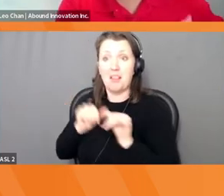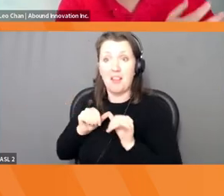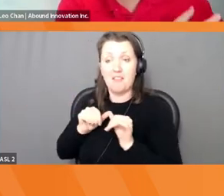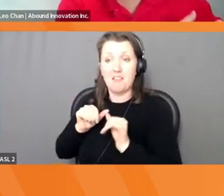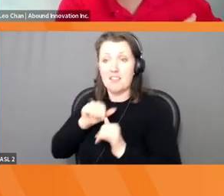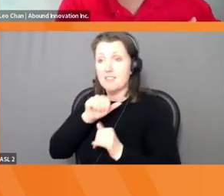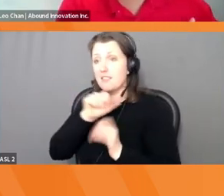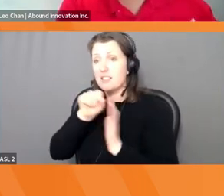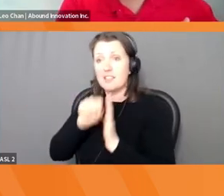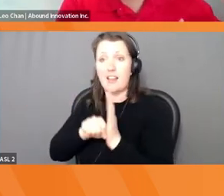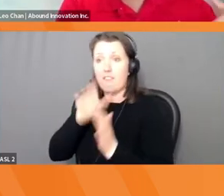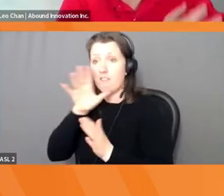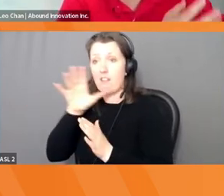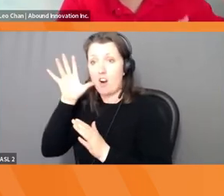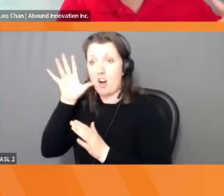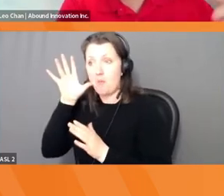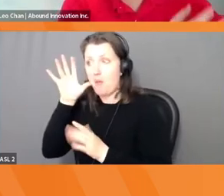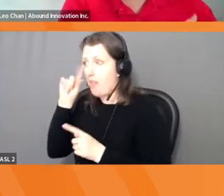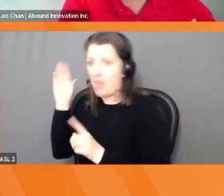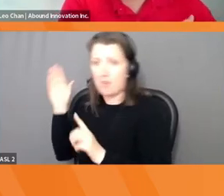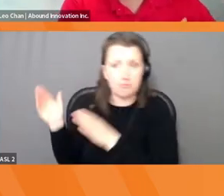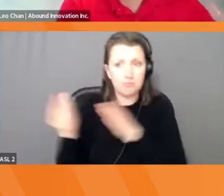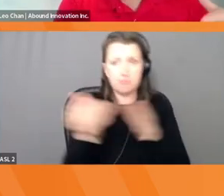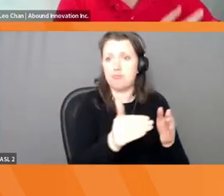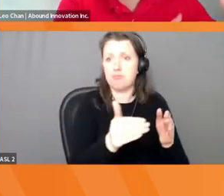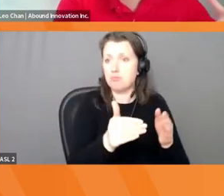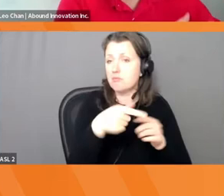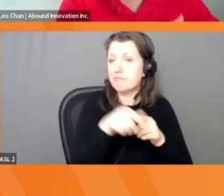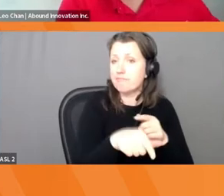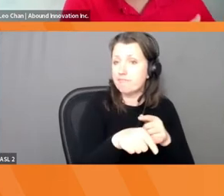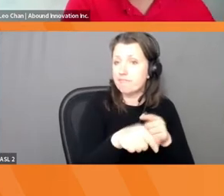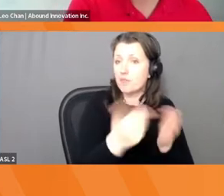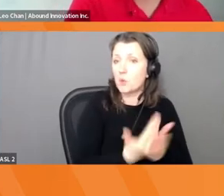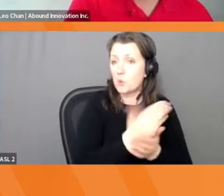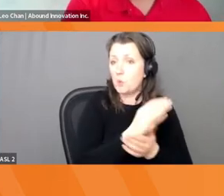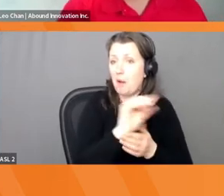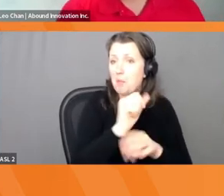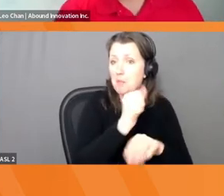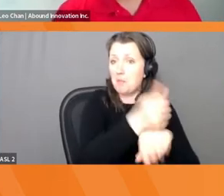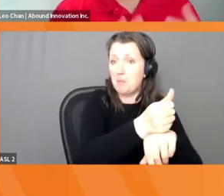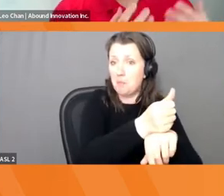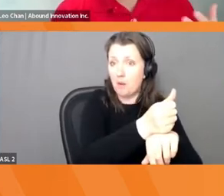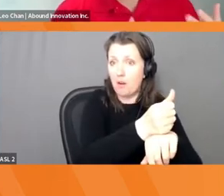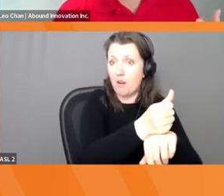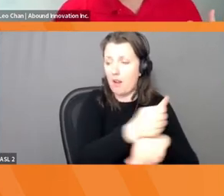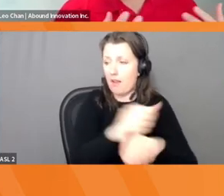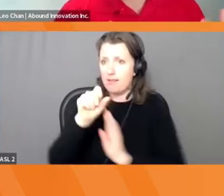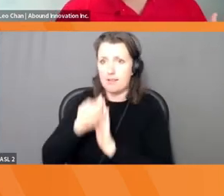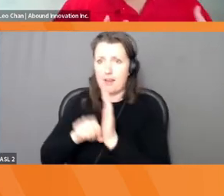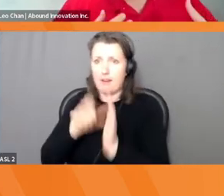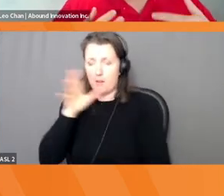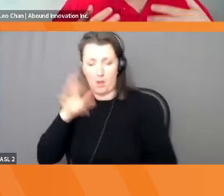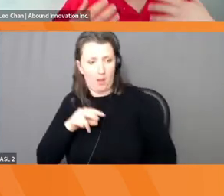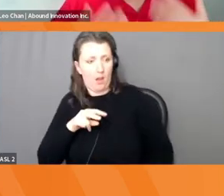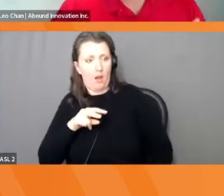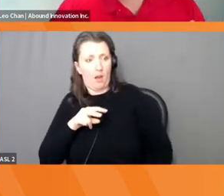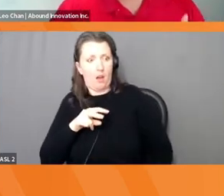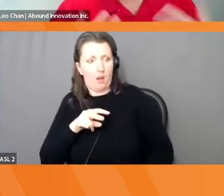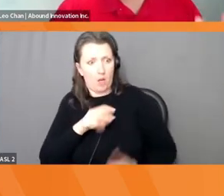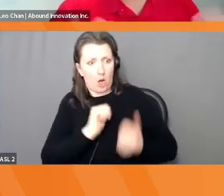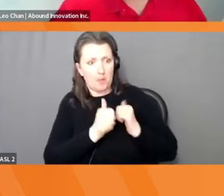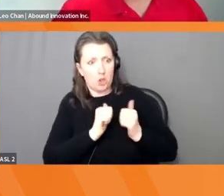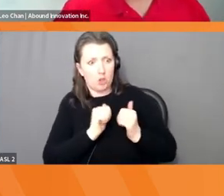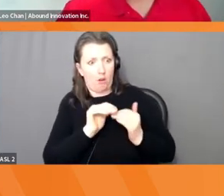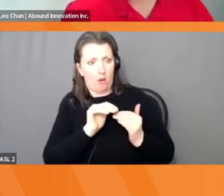disrupting us, our customers are now changing their expectations, maybe we need to pivot to. And so it's really important, again, for us to